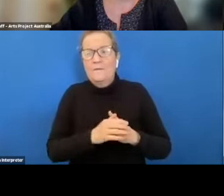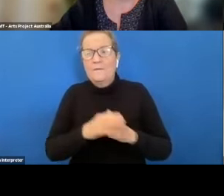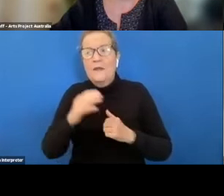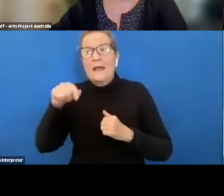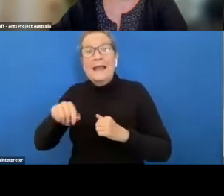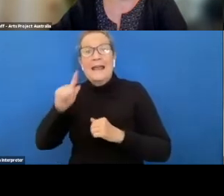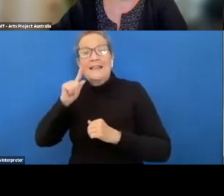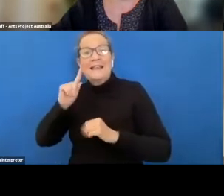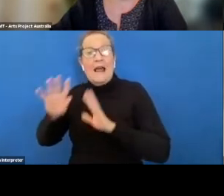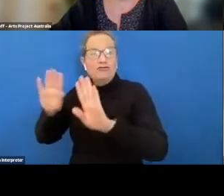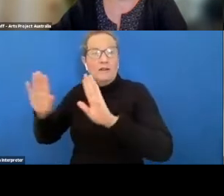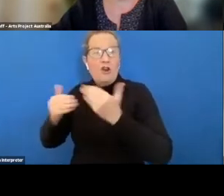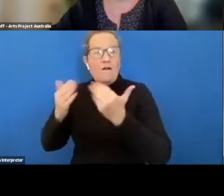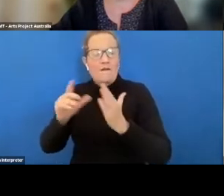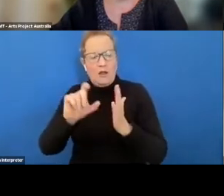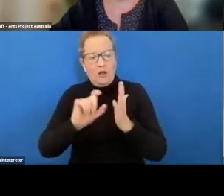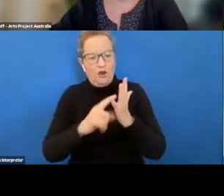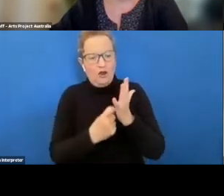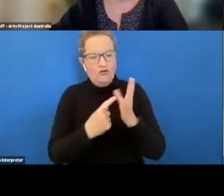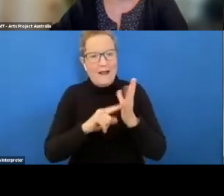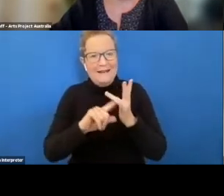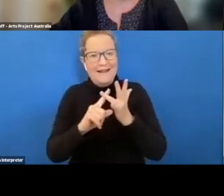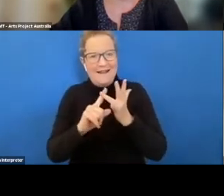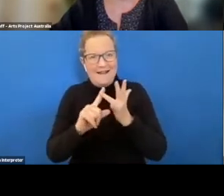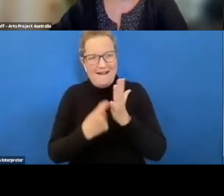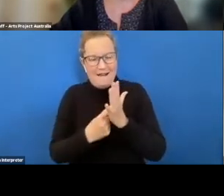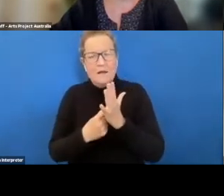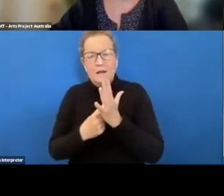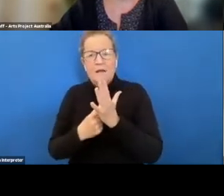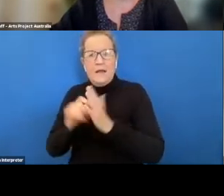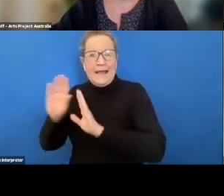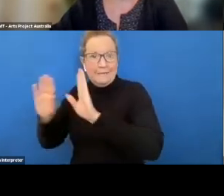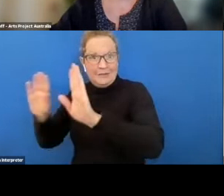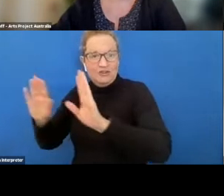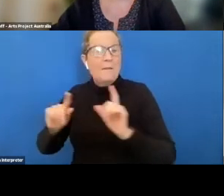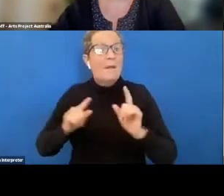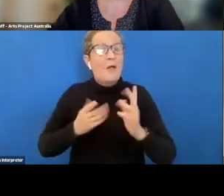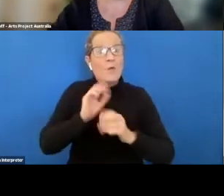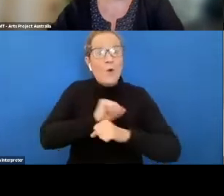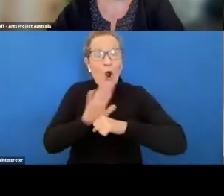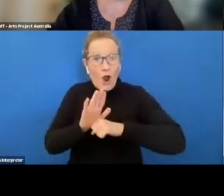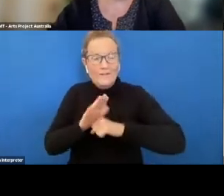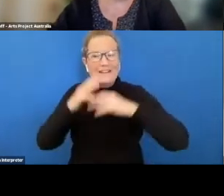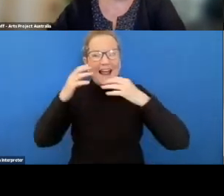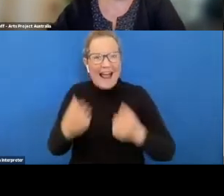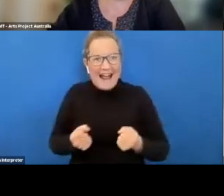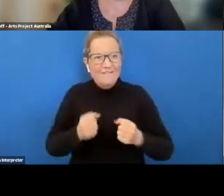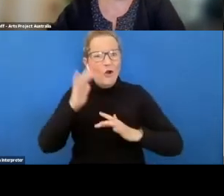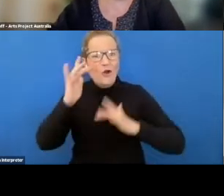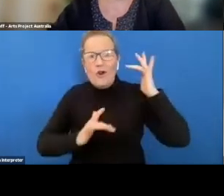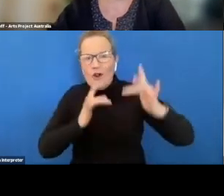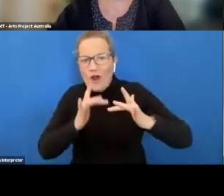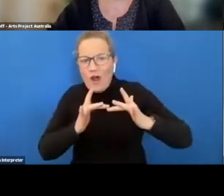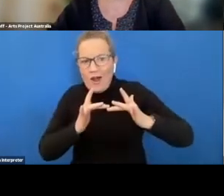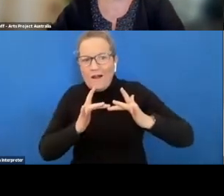throughout the year and online in covid to enable opportunities for sale and